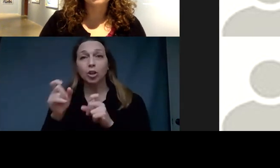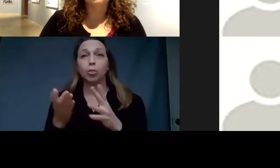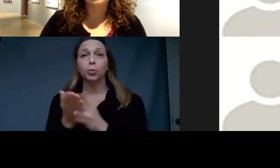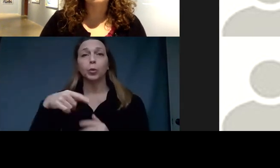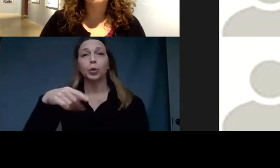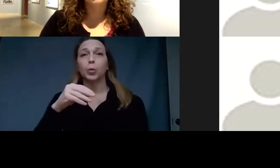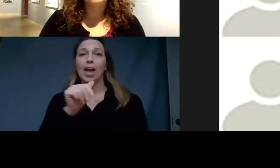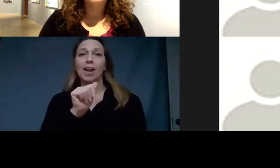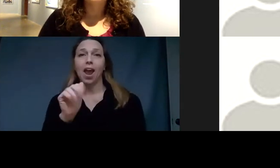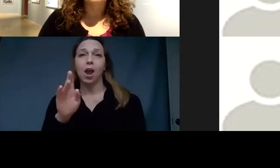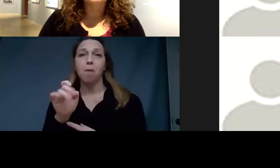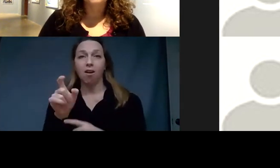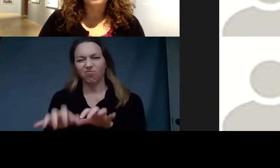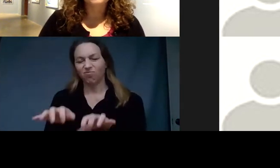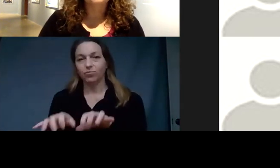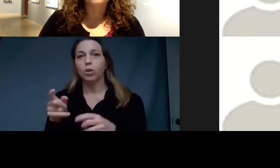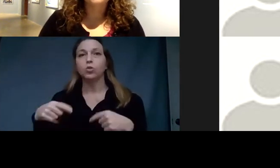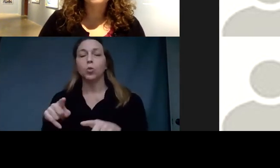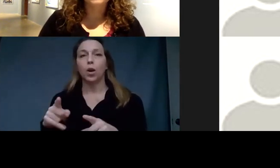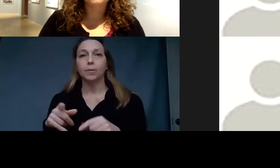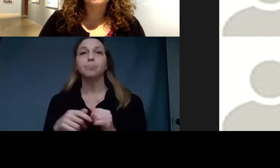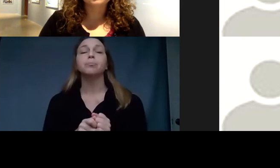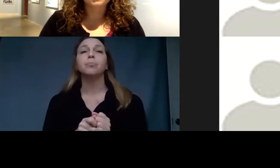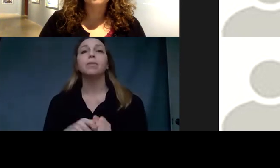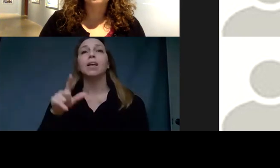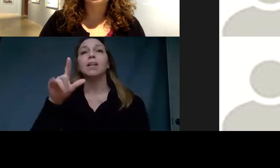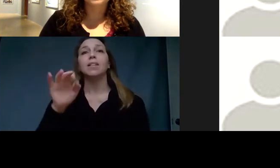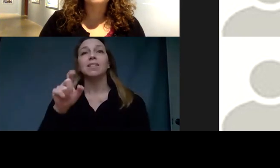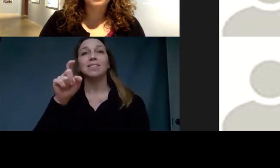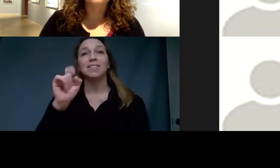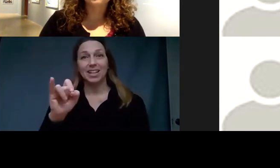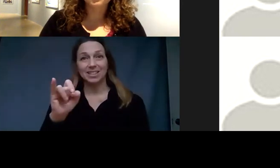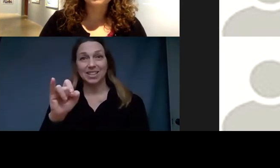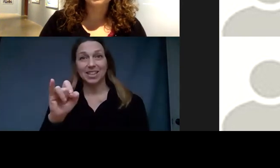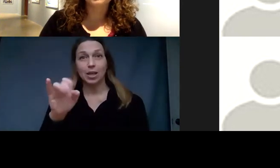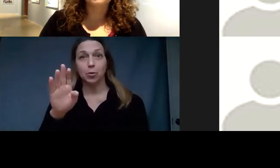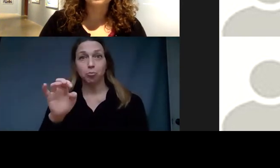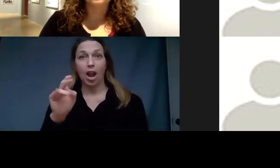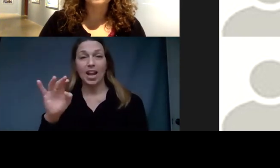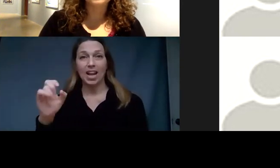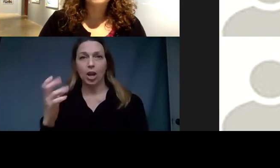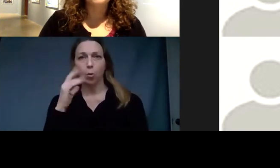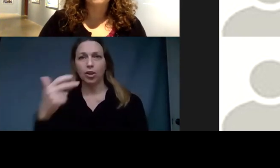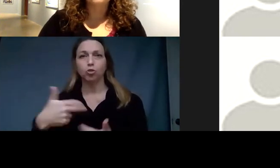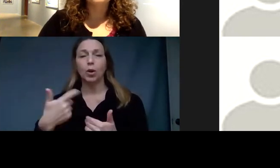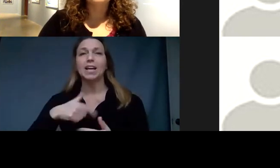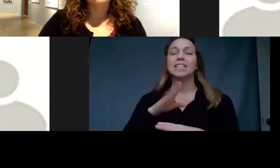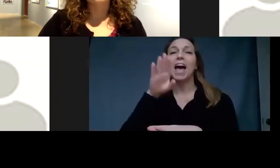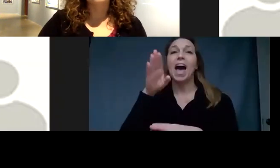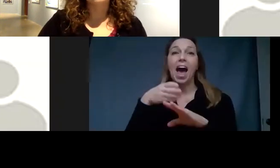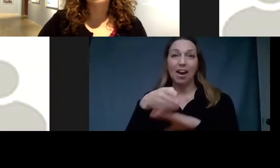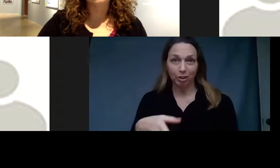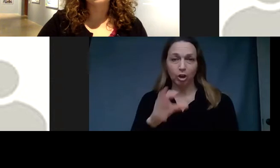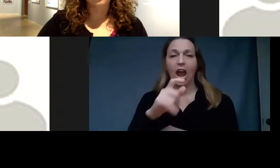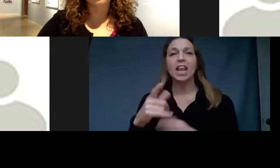the presentation. Lexi Brynick, Phillips Museum Assistant, will join us after Francie's presentation and moderate the